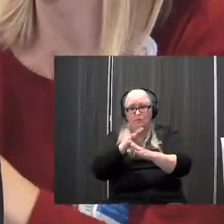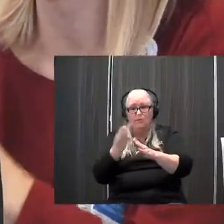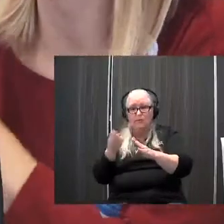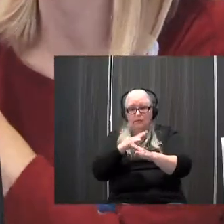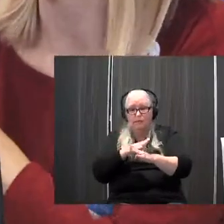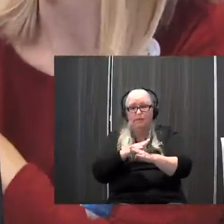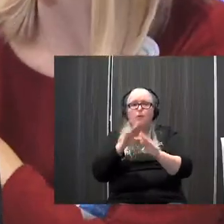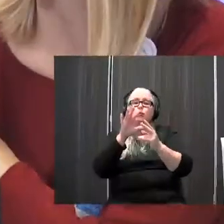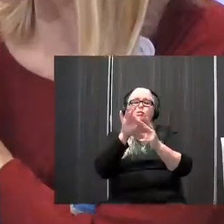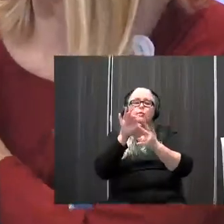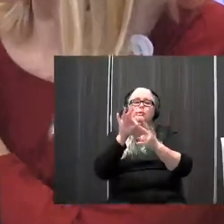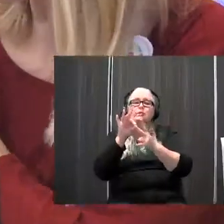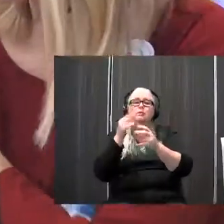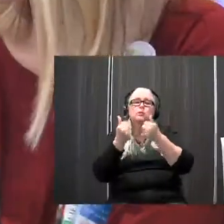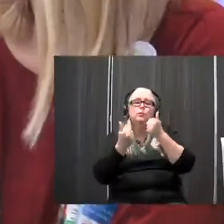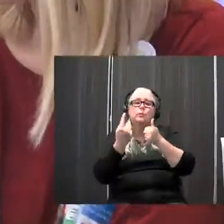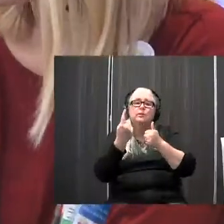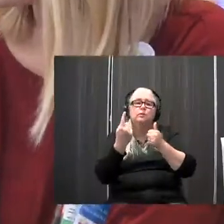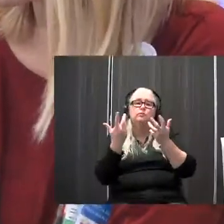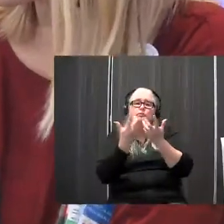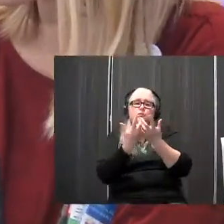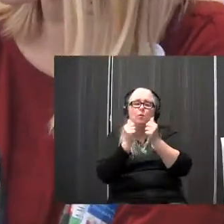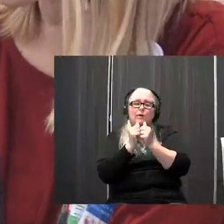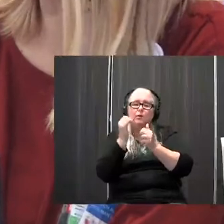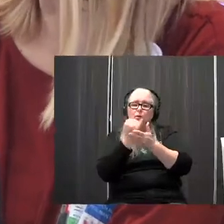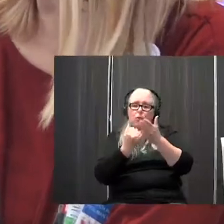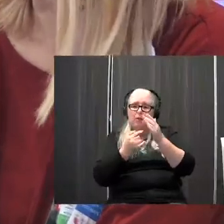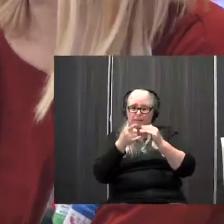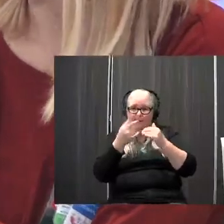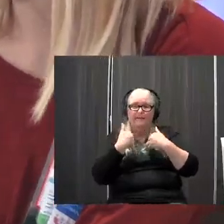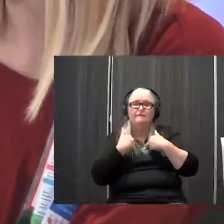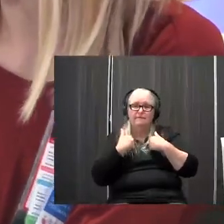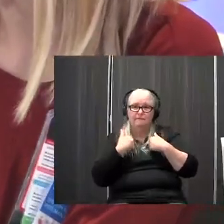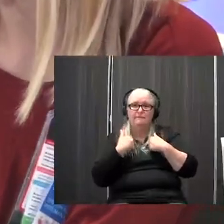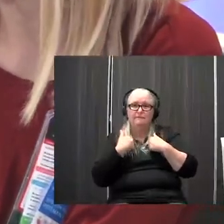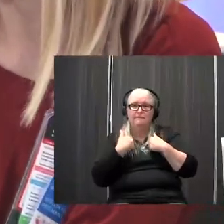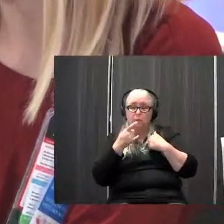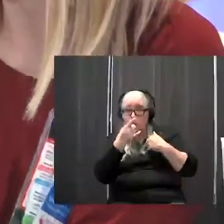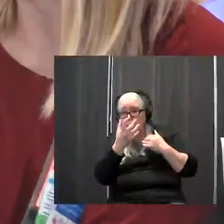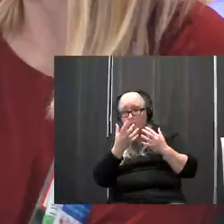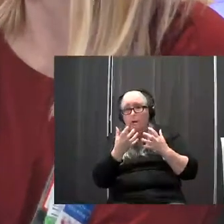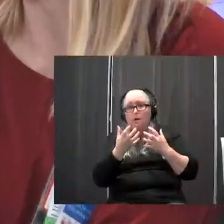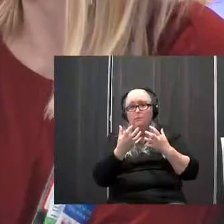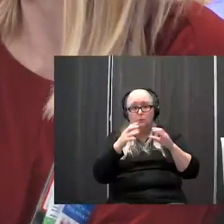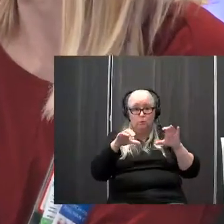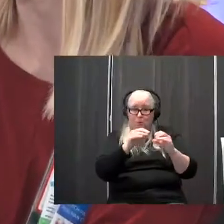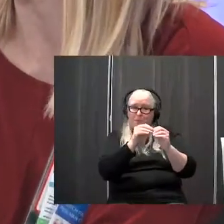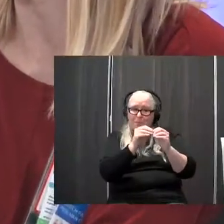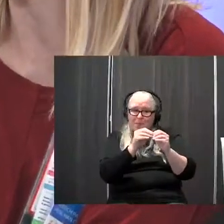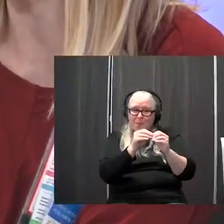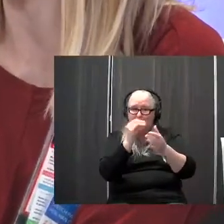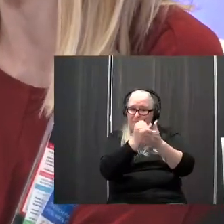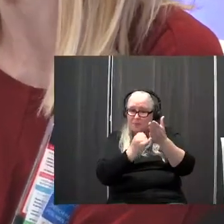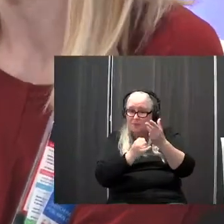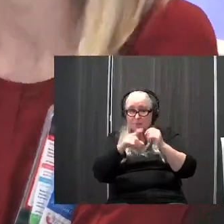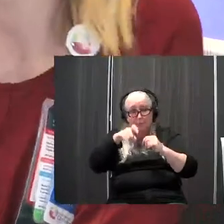the choices for drawing that they might have so would you like to do more drawing do